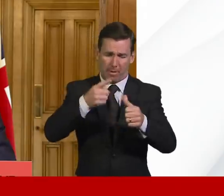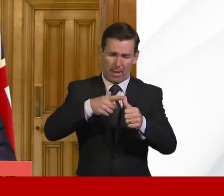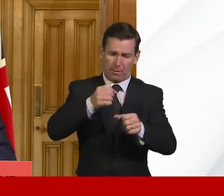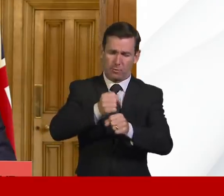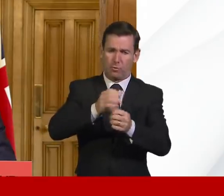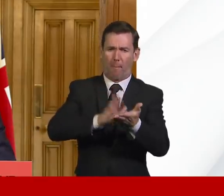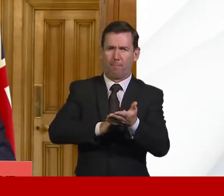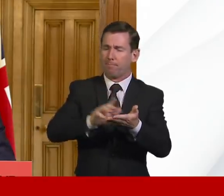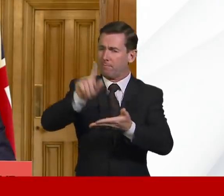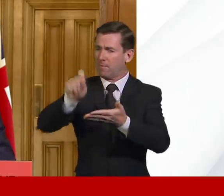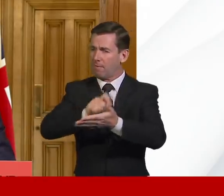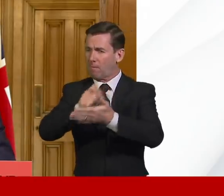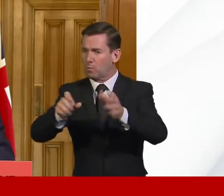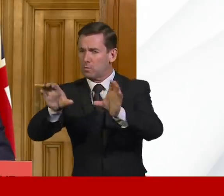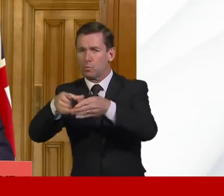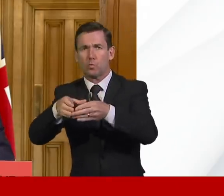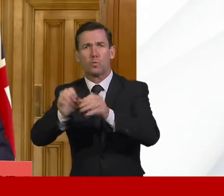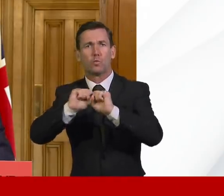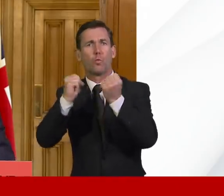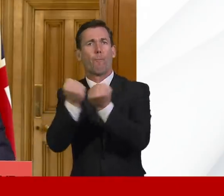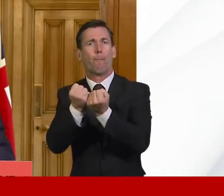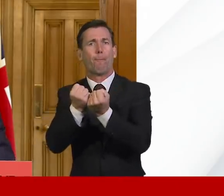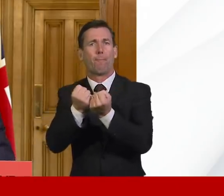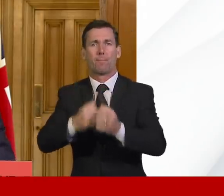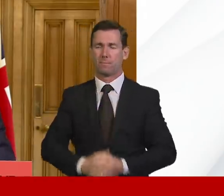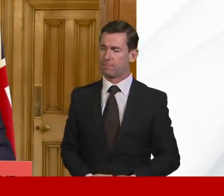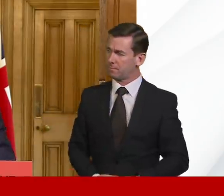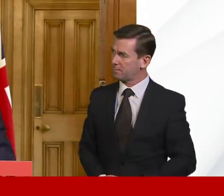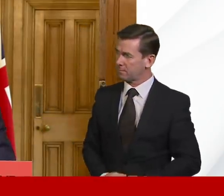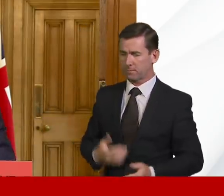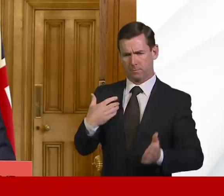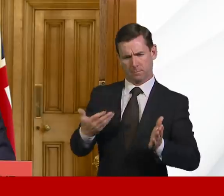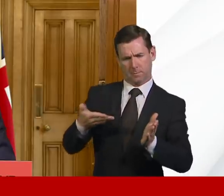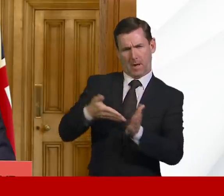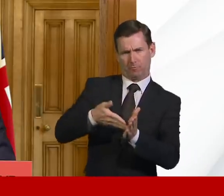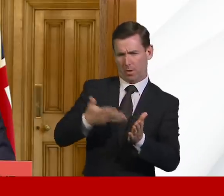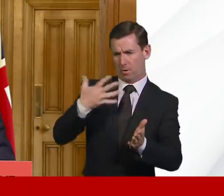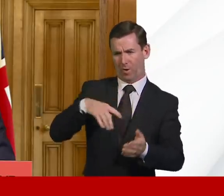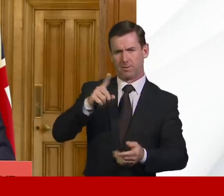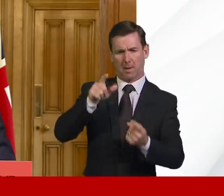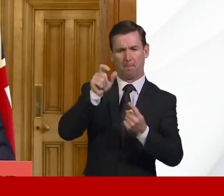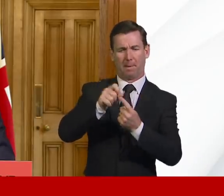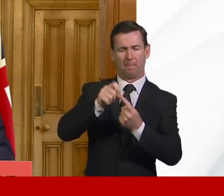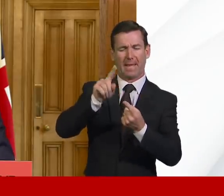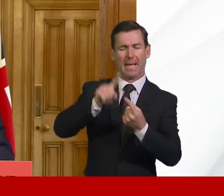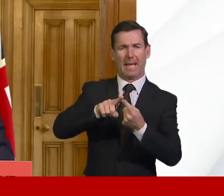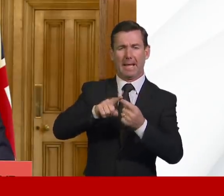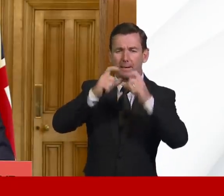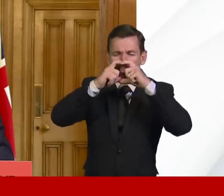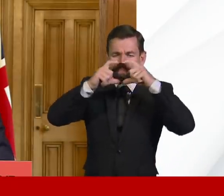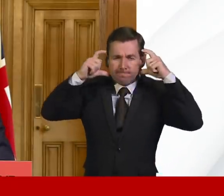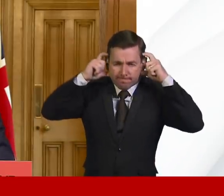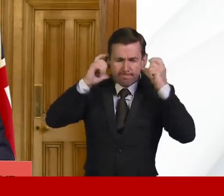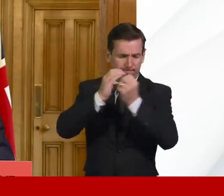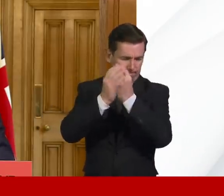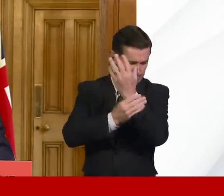addition, we are also introducing a range of measures to boost the supply of personal protective equipment such as face masks